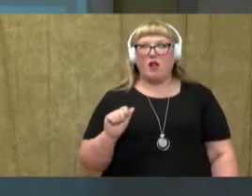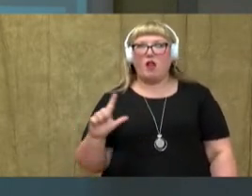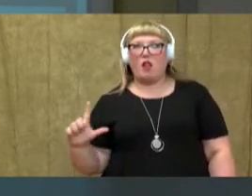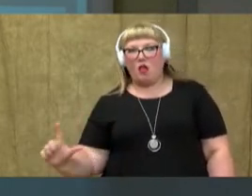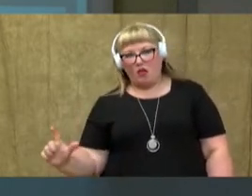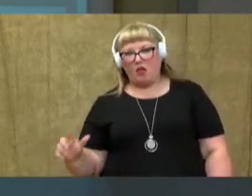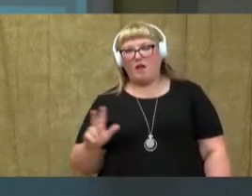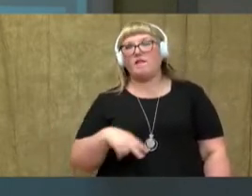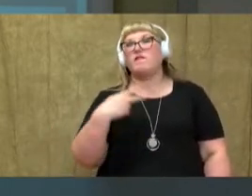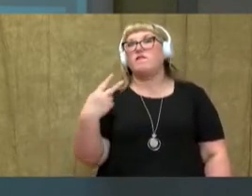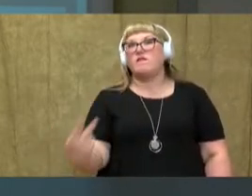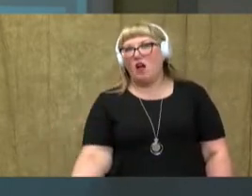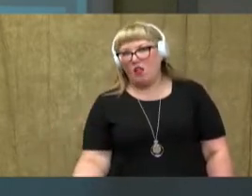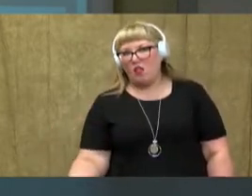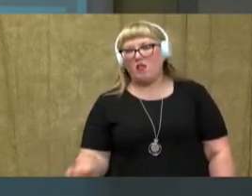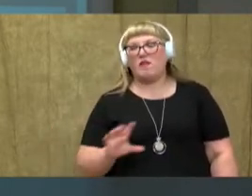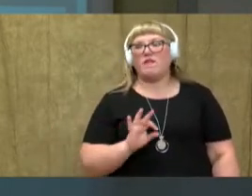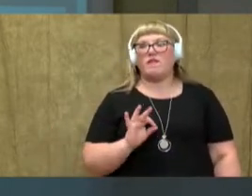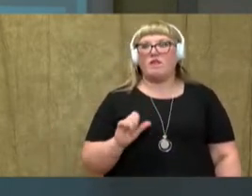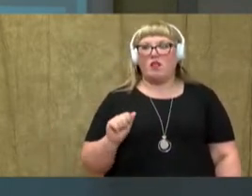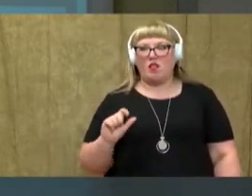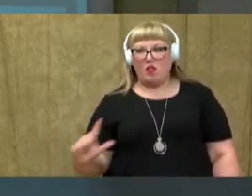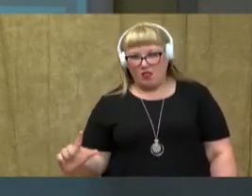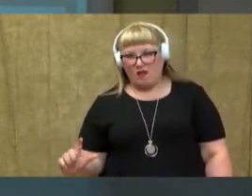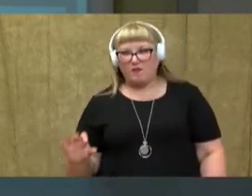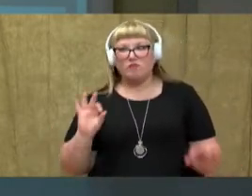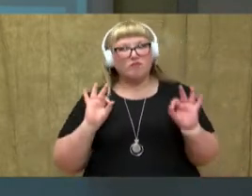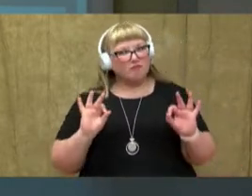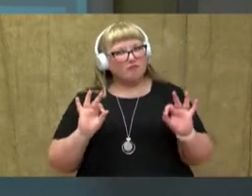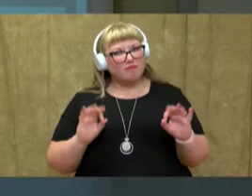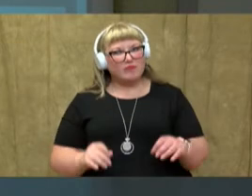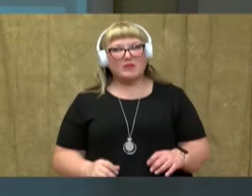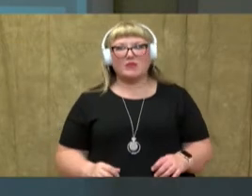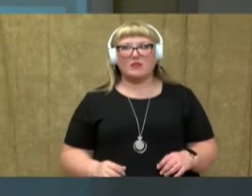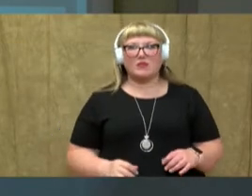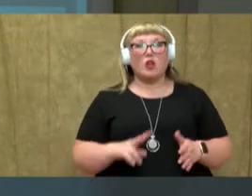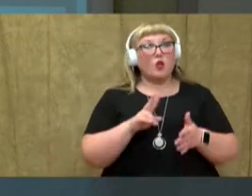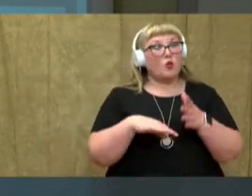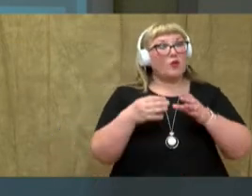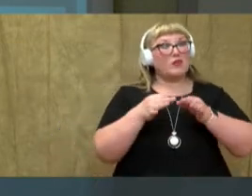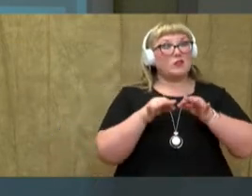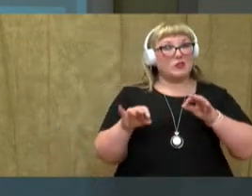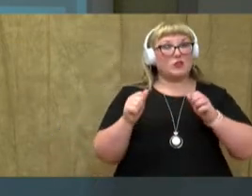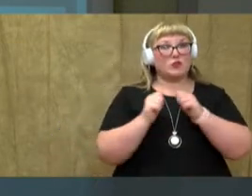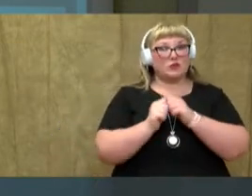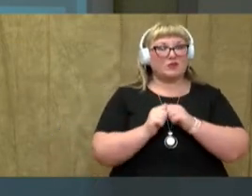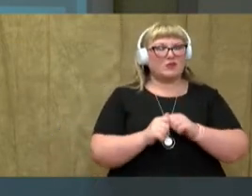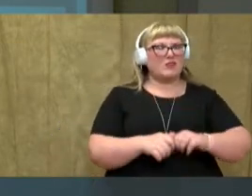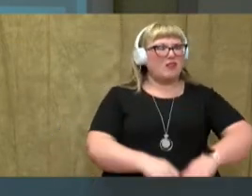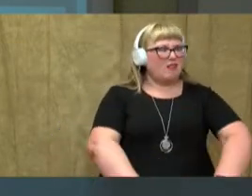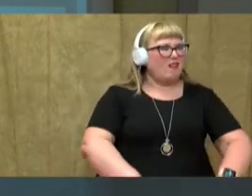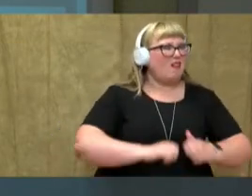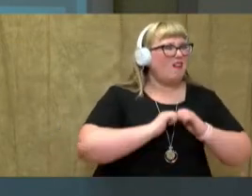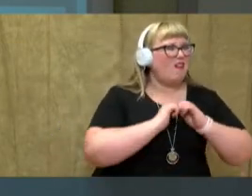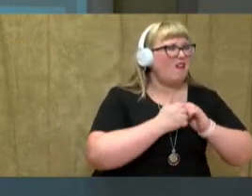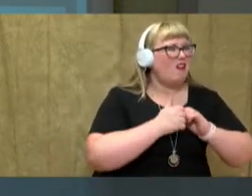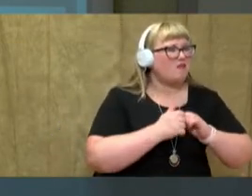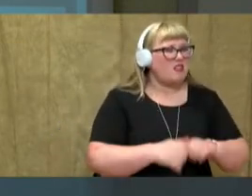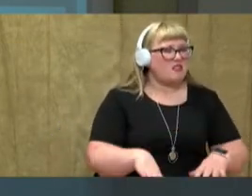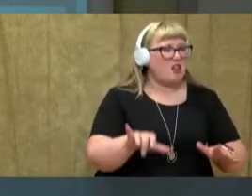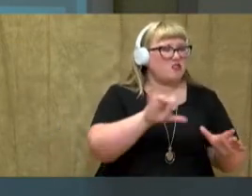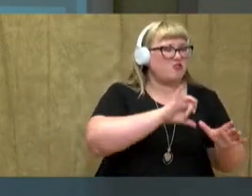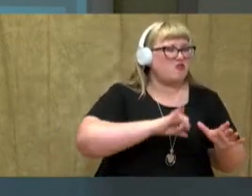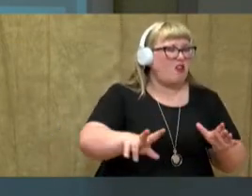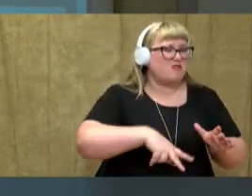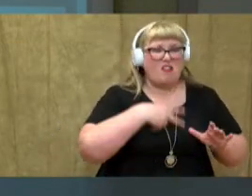Double that consonant. And you get fall. Good job. Let's read our sentence together. Ready? Read. How